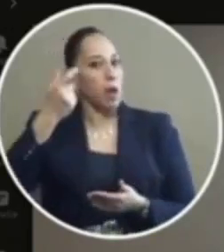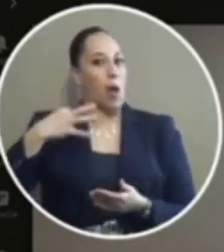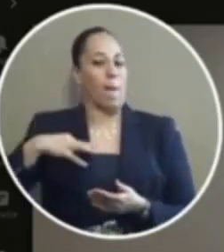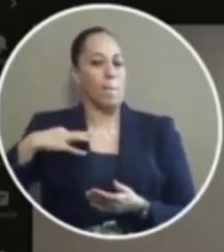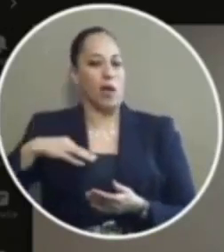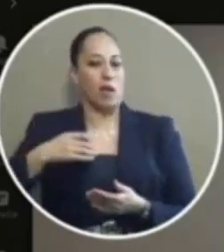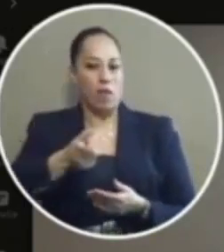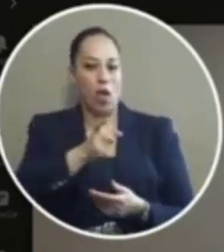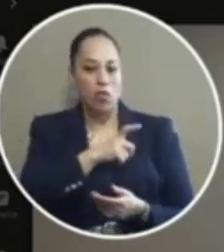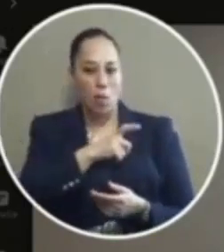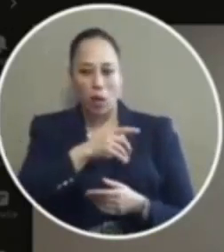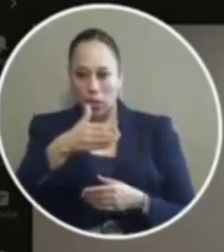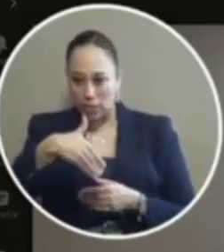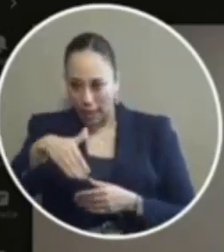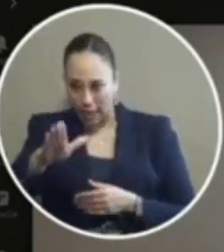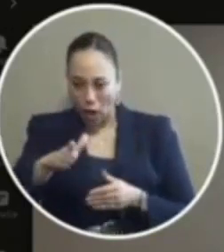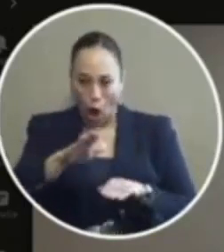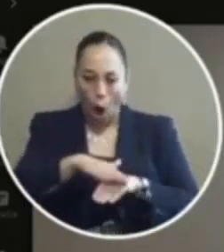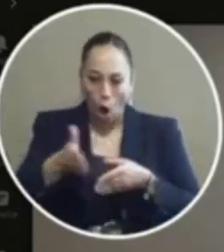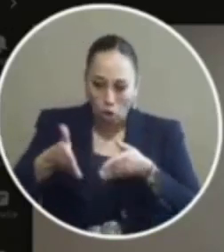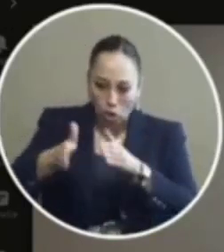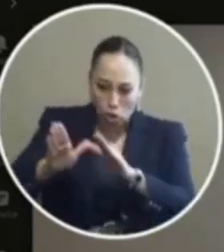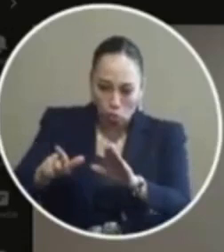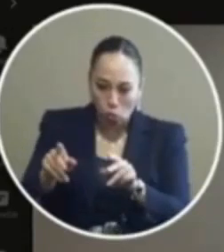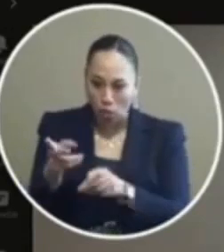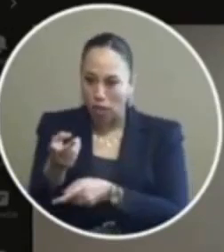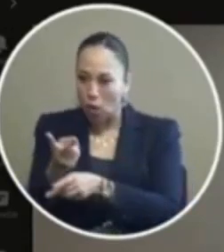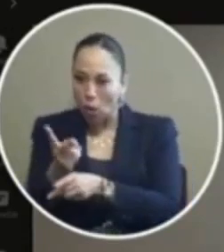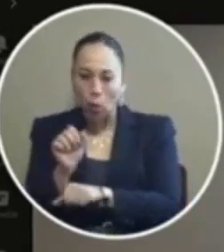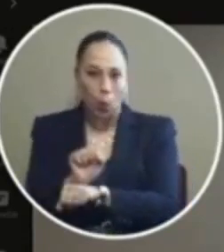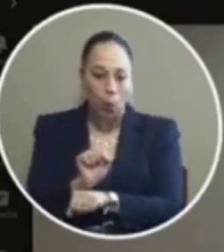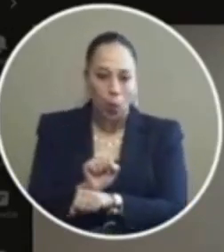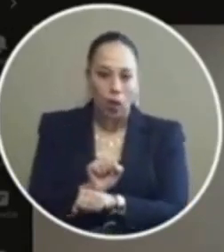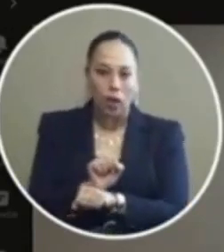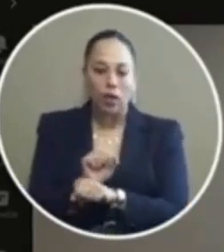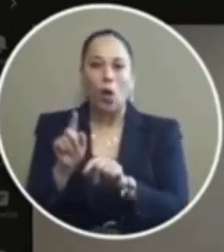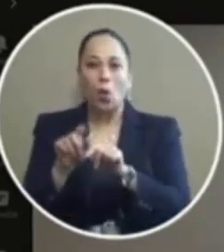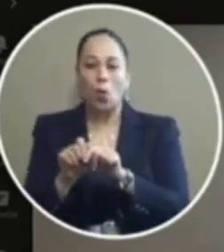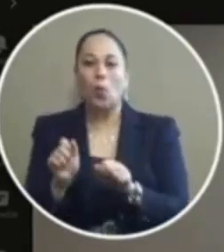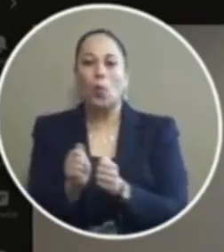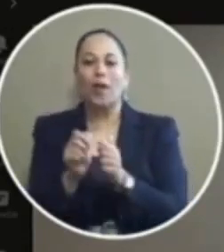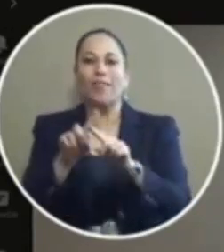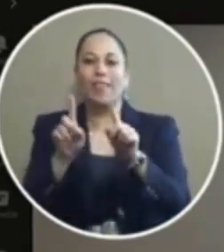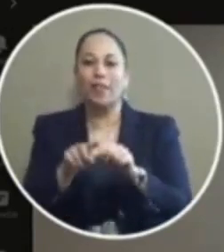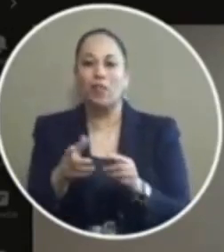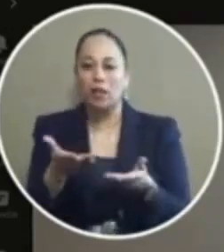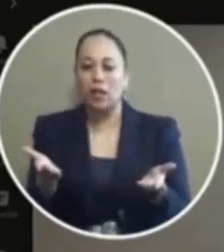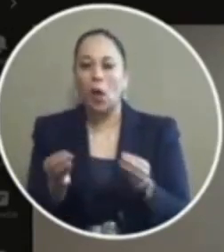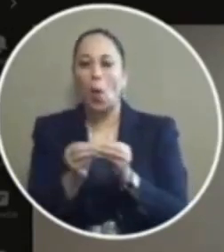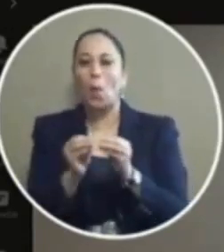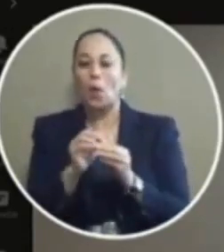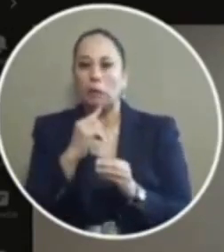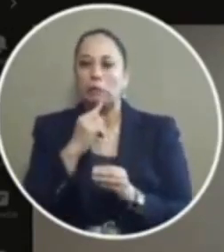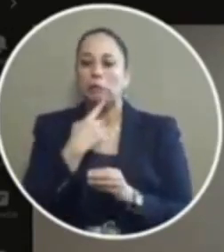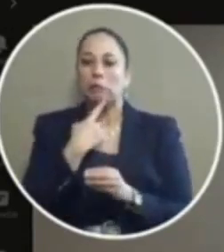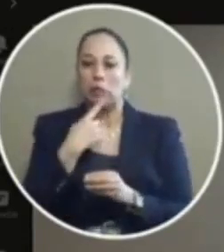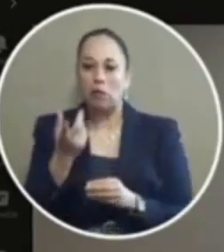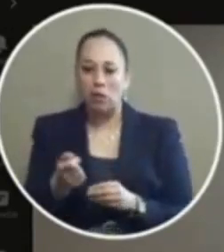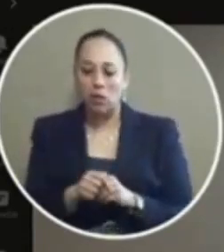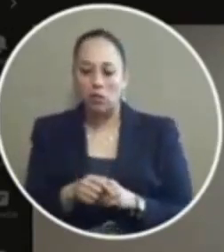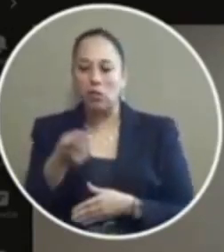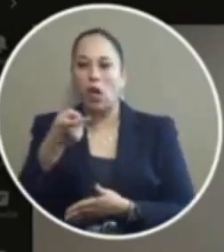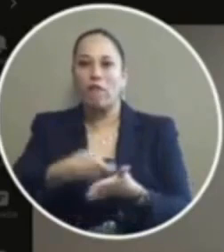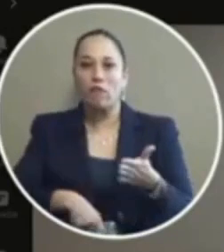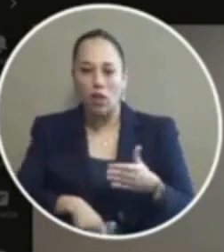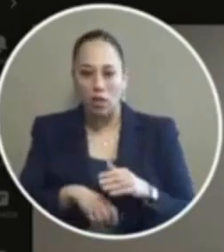having his officers out on the street enforcing other case other you know possibly more serious offenses and